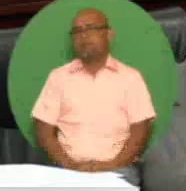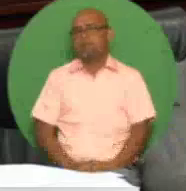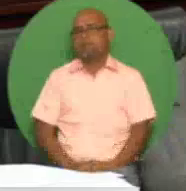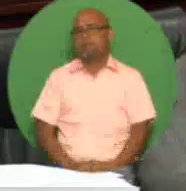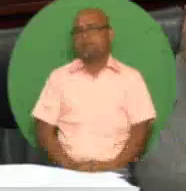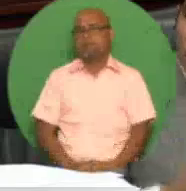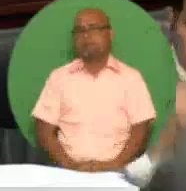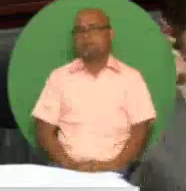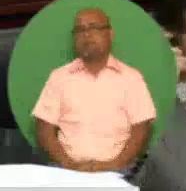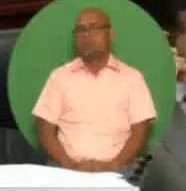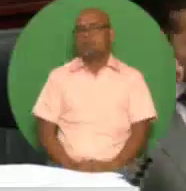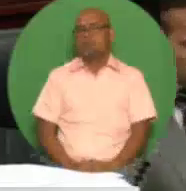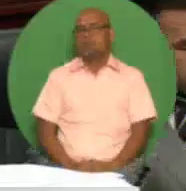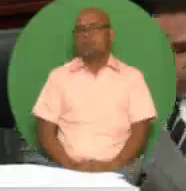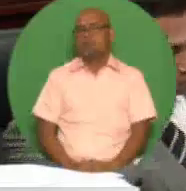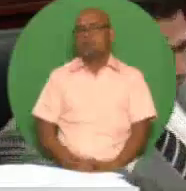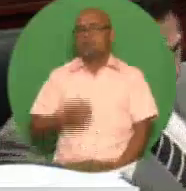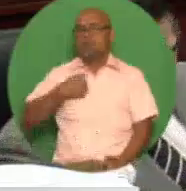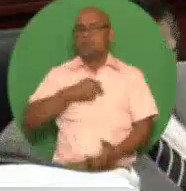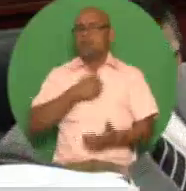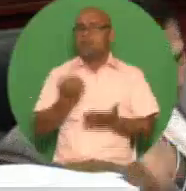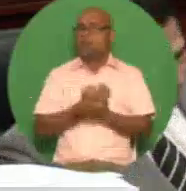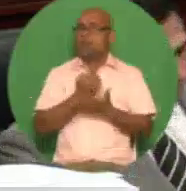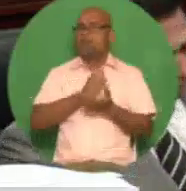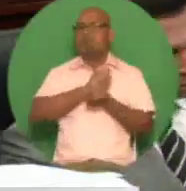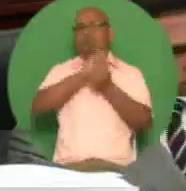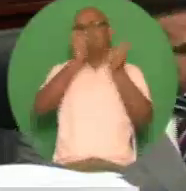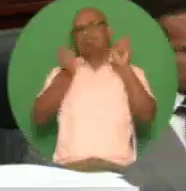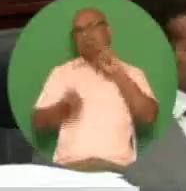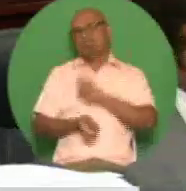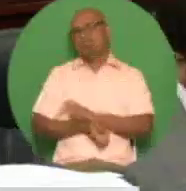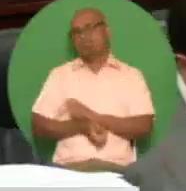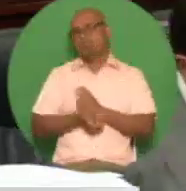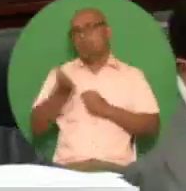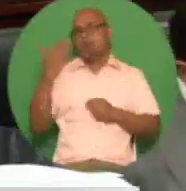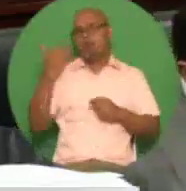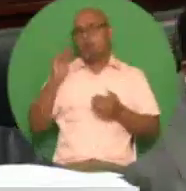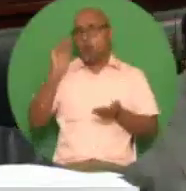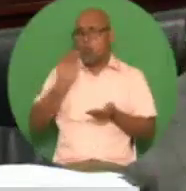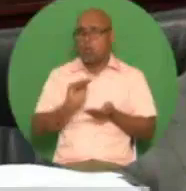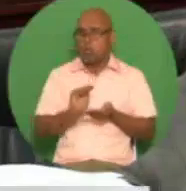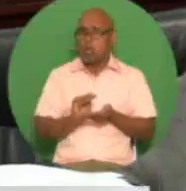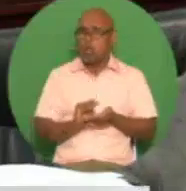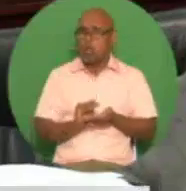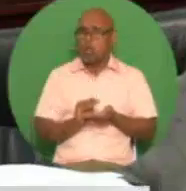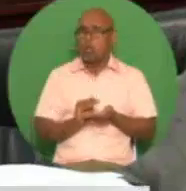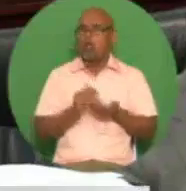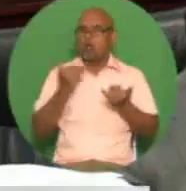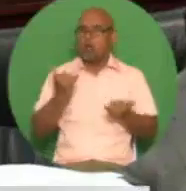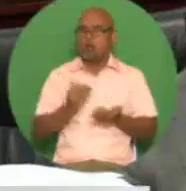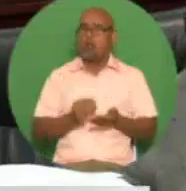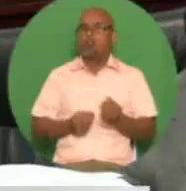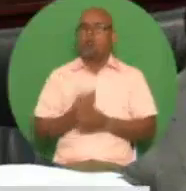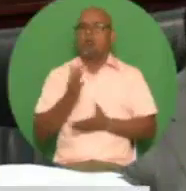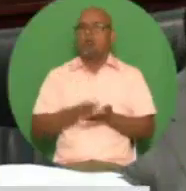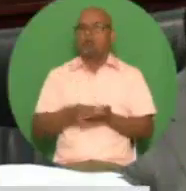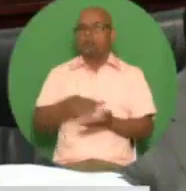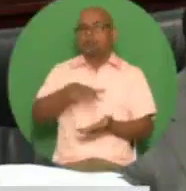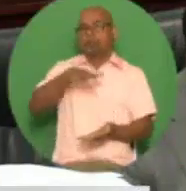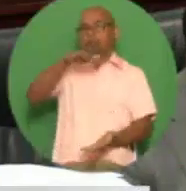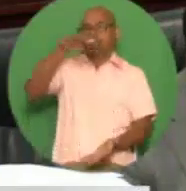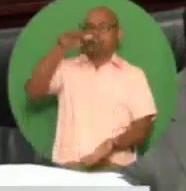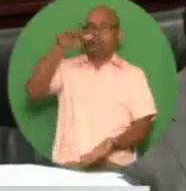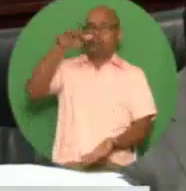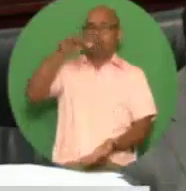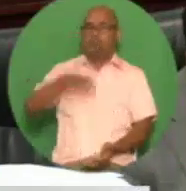we have turned the economy around from contraction and stagnation to real economic growth and the prospects for the